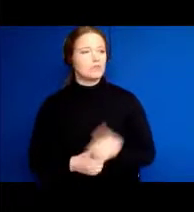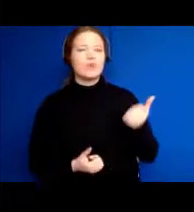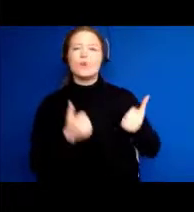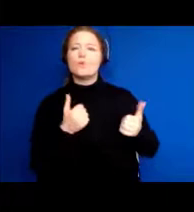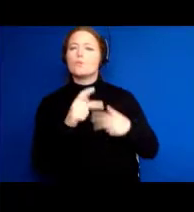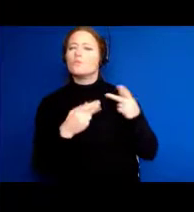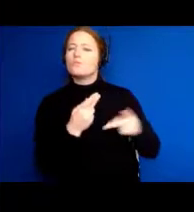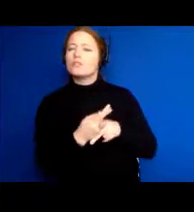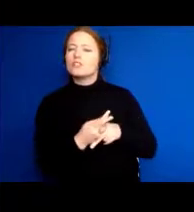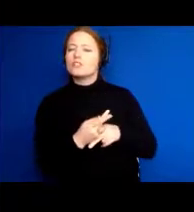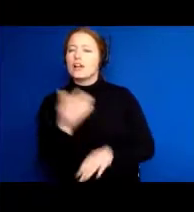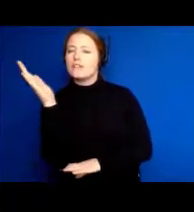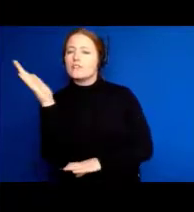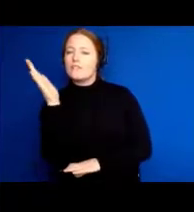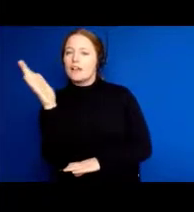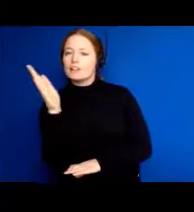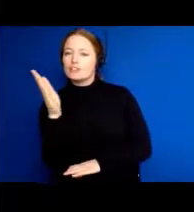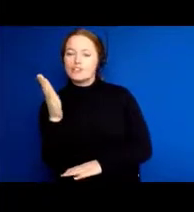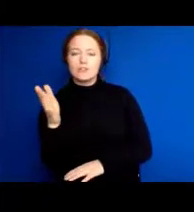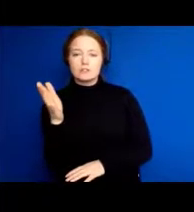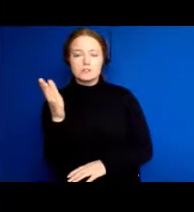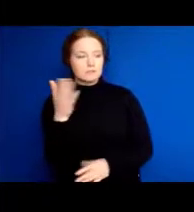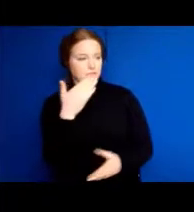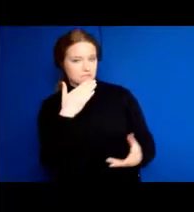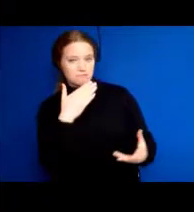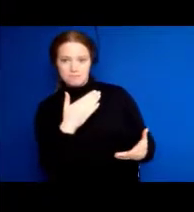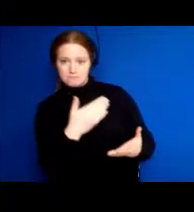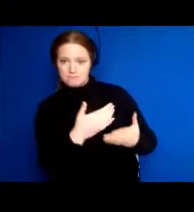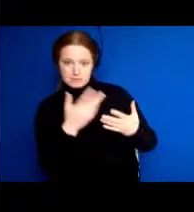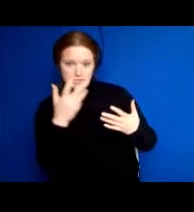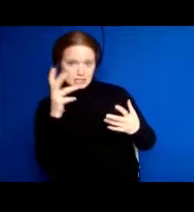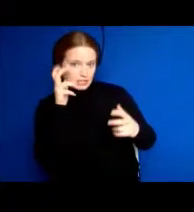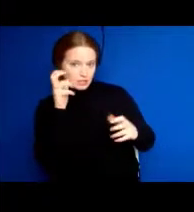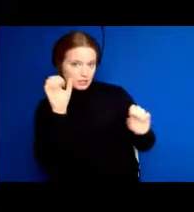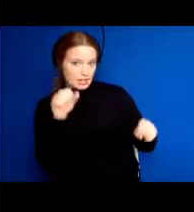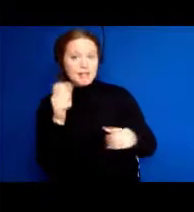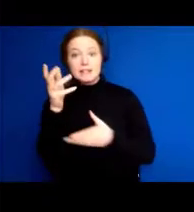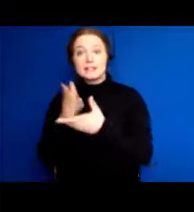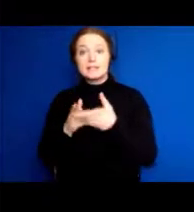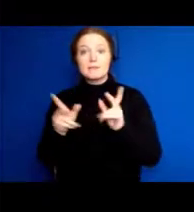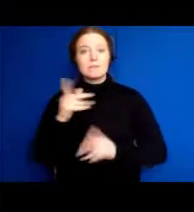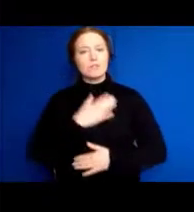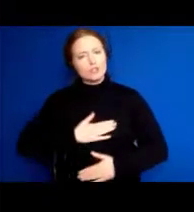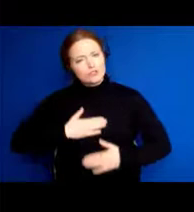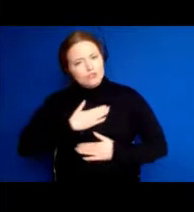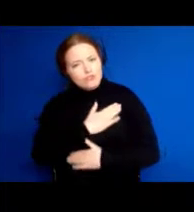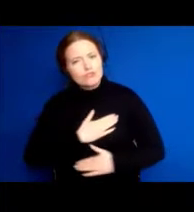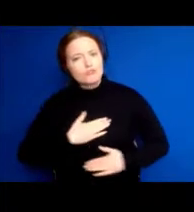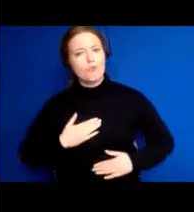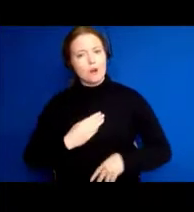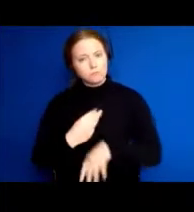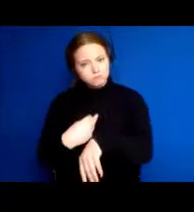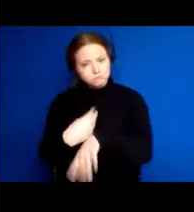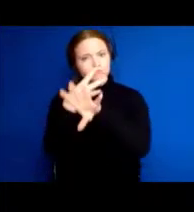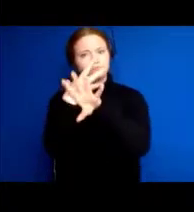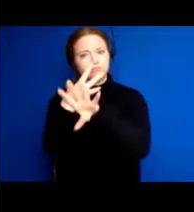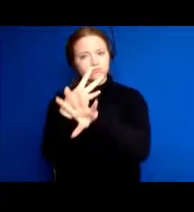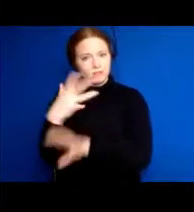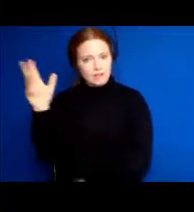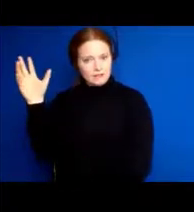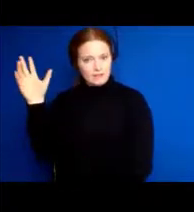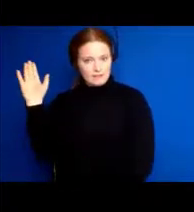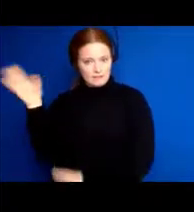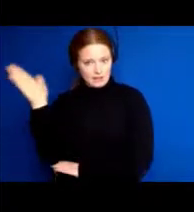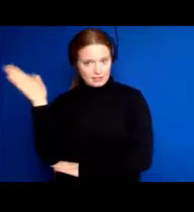lectures on Zoom because it's easier for them to hear. So, find your technologies if there's ones that